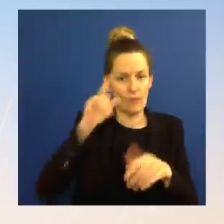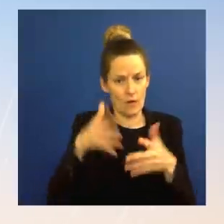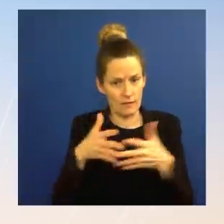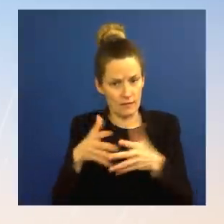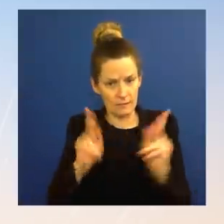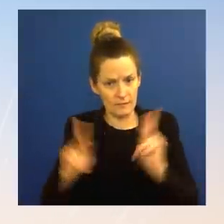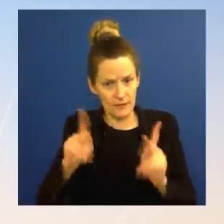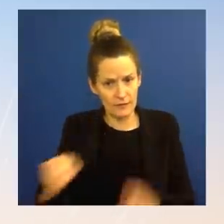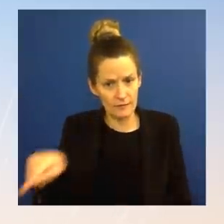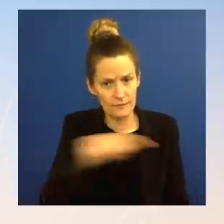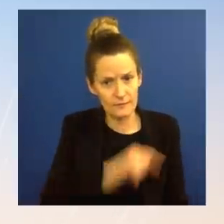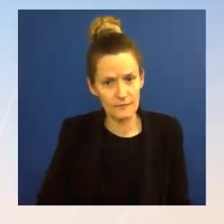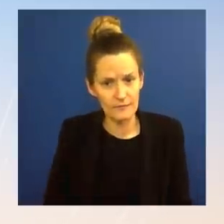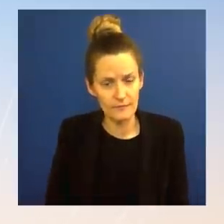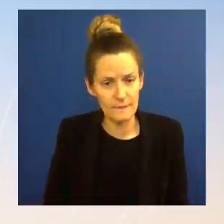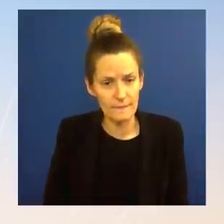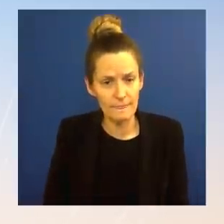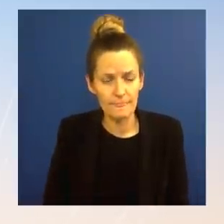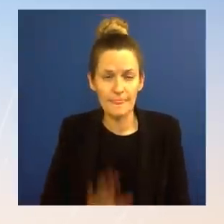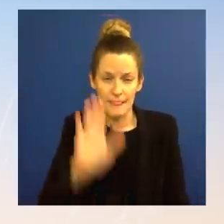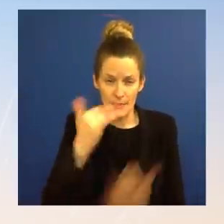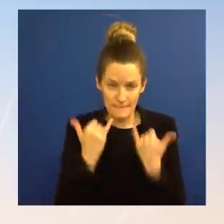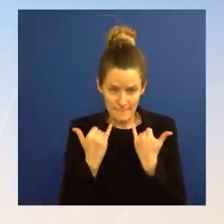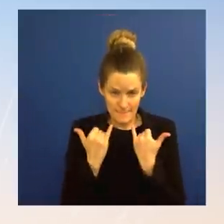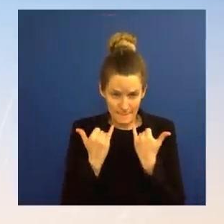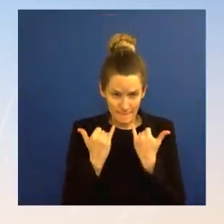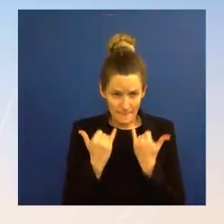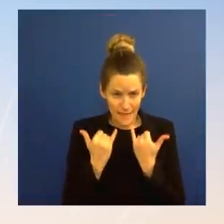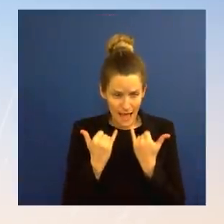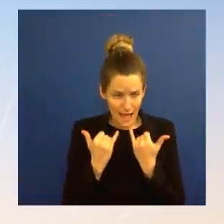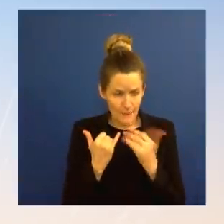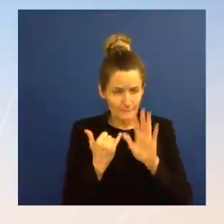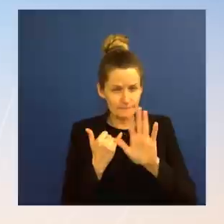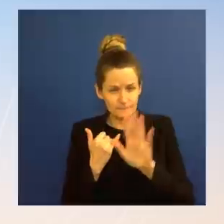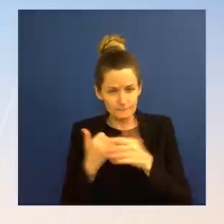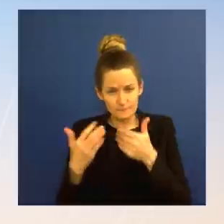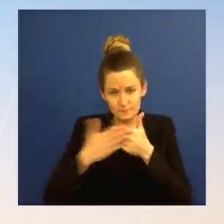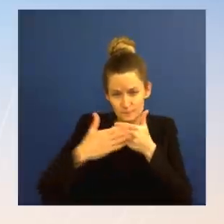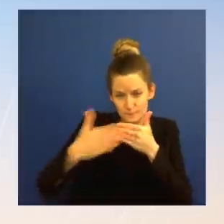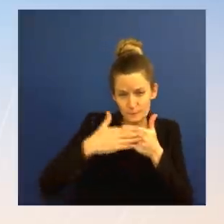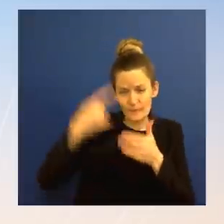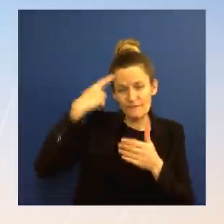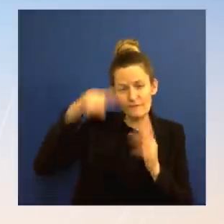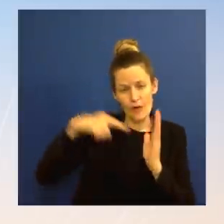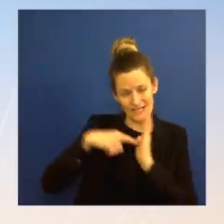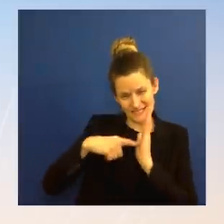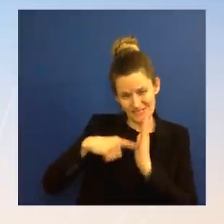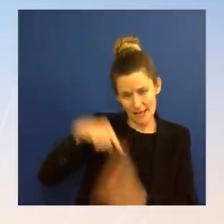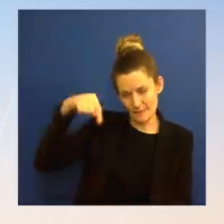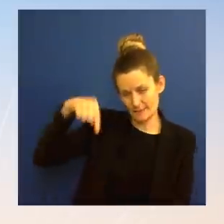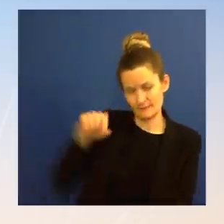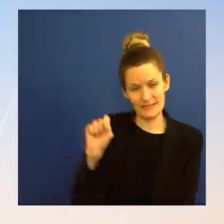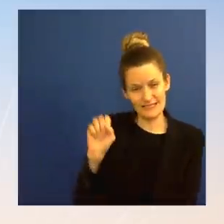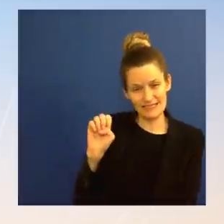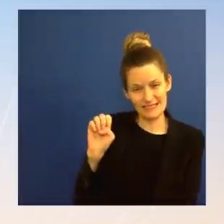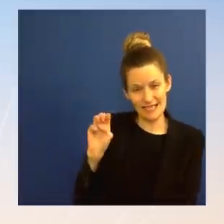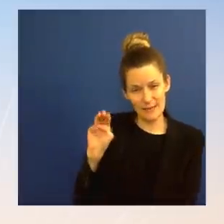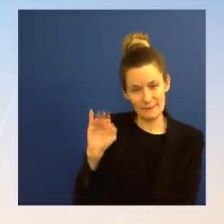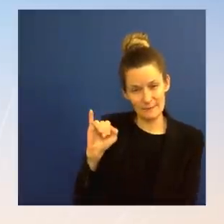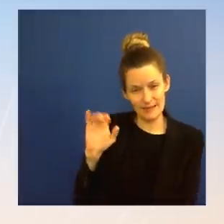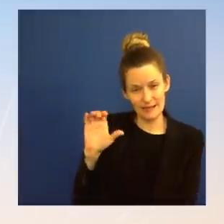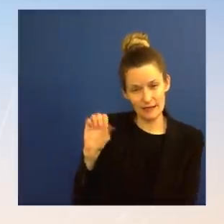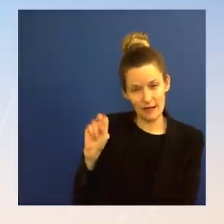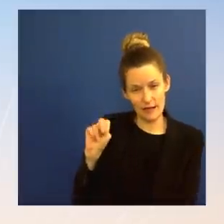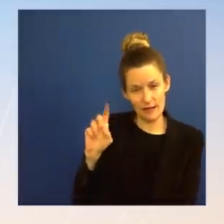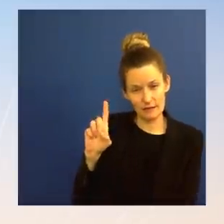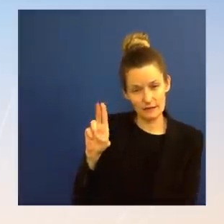as shortages and issues in the semiconductor space. We, I just opened this briefing by pressing for the passing of the competitiveness